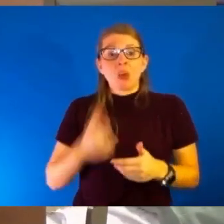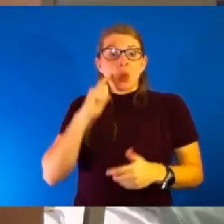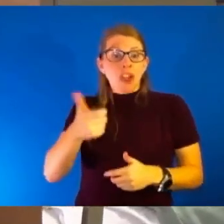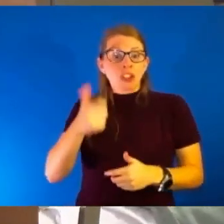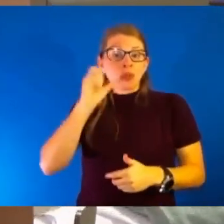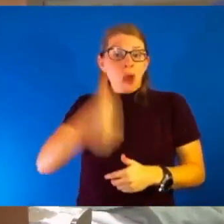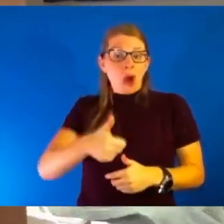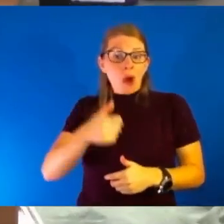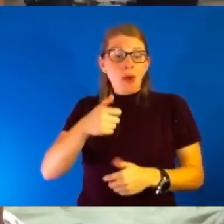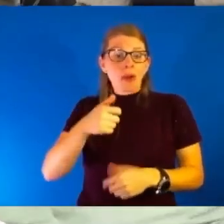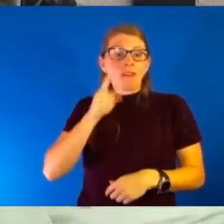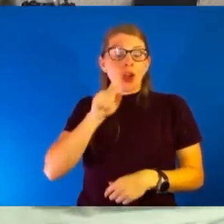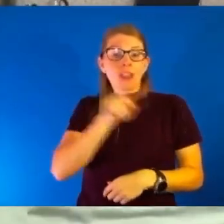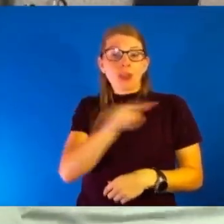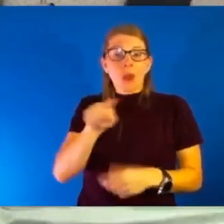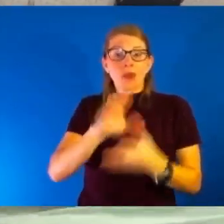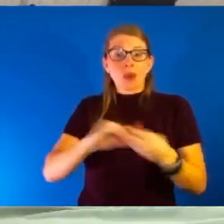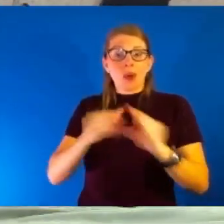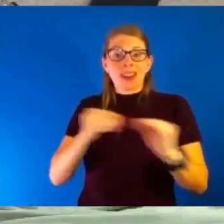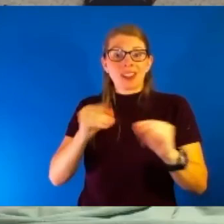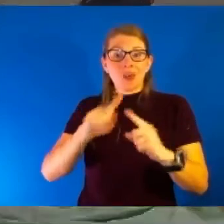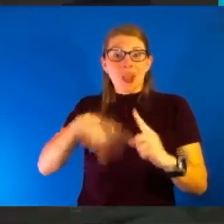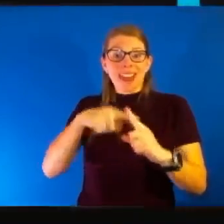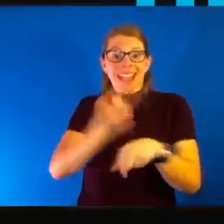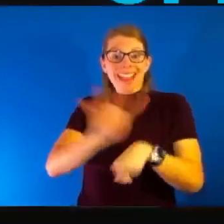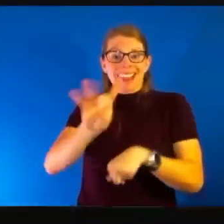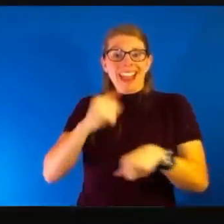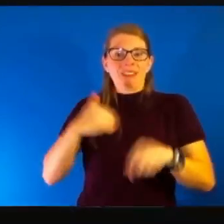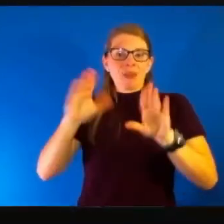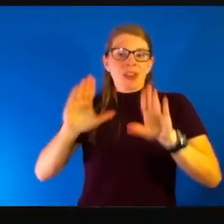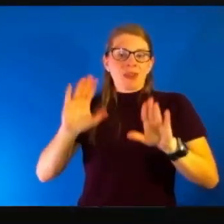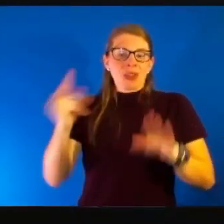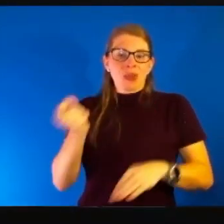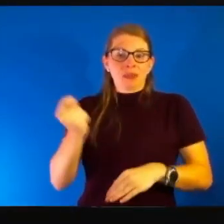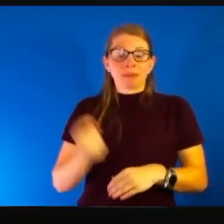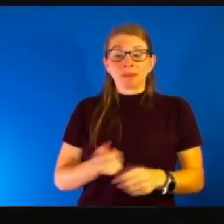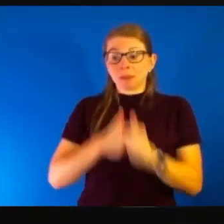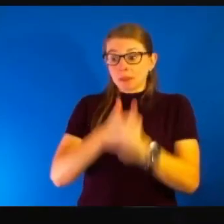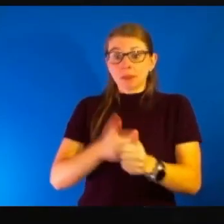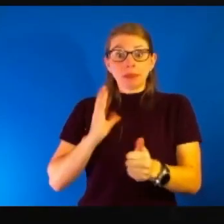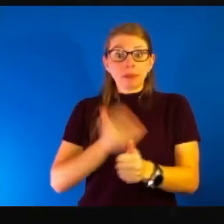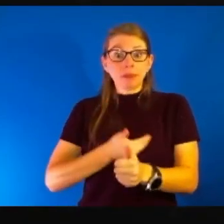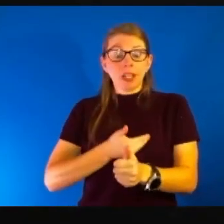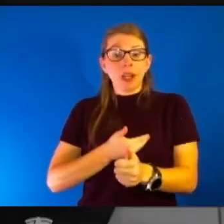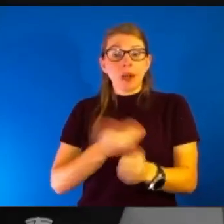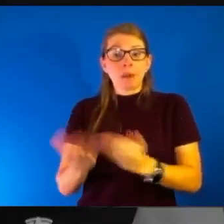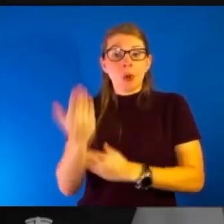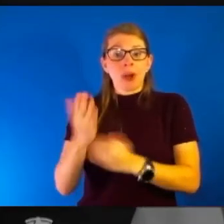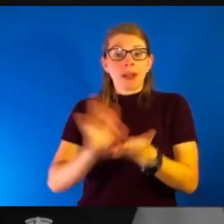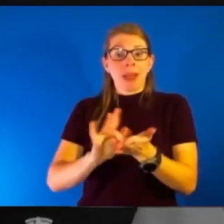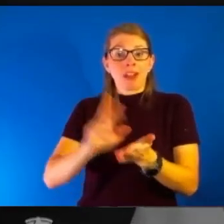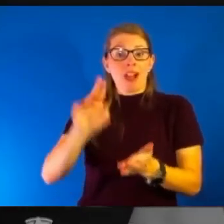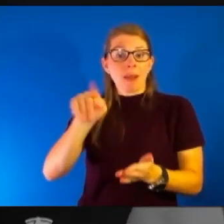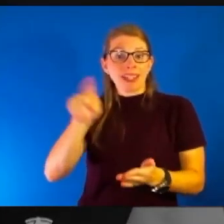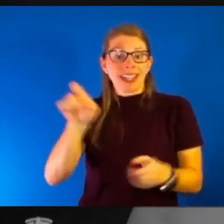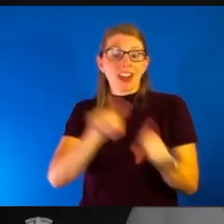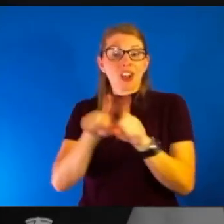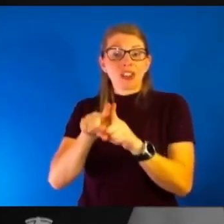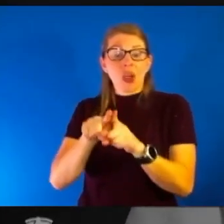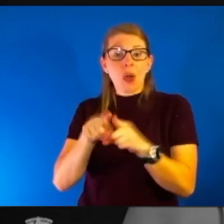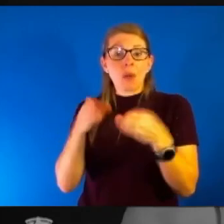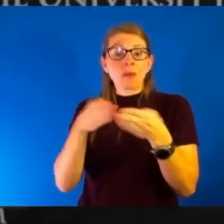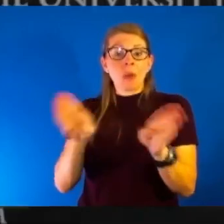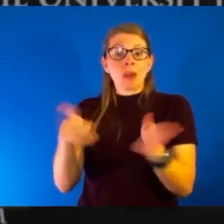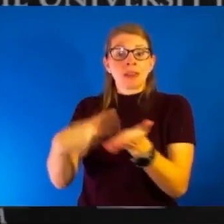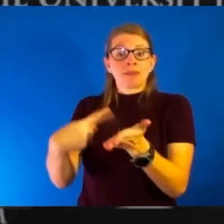tomorrow at eight. Have a fantastic Tuesday. Subscribe to our morning medical update and open mics with Dr. Seitz